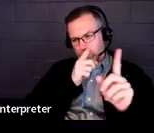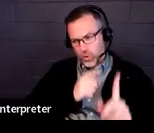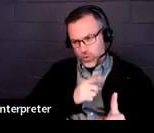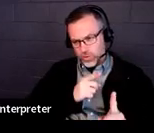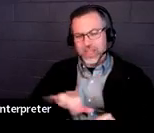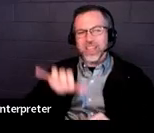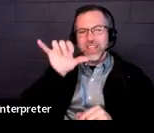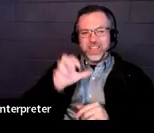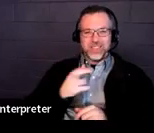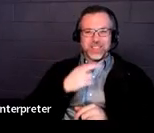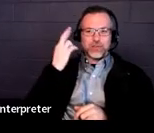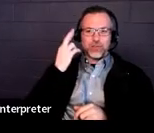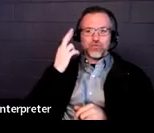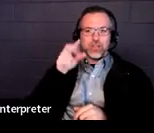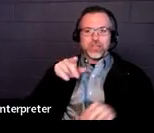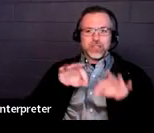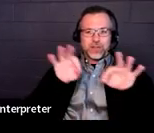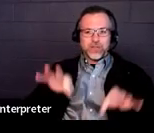necessary.